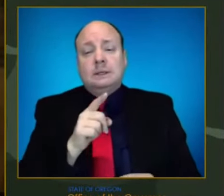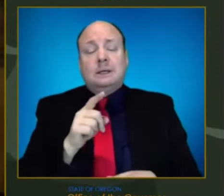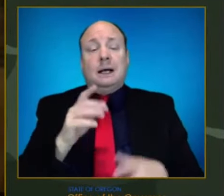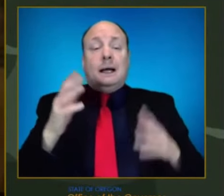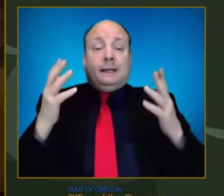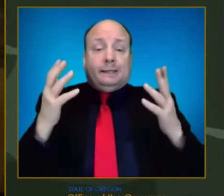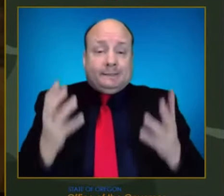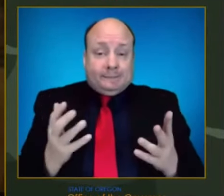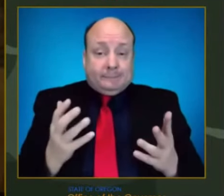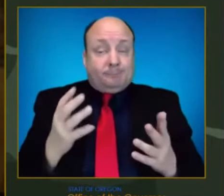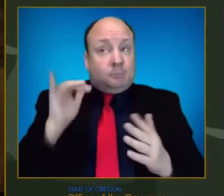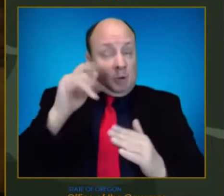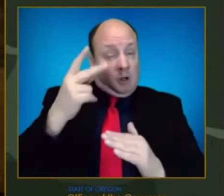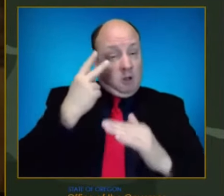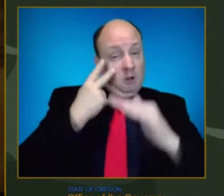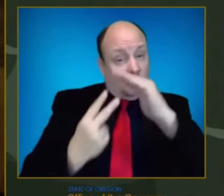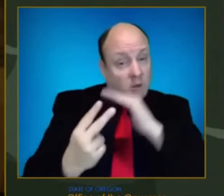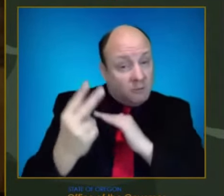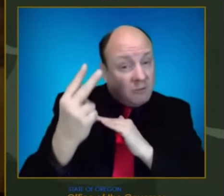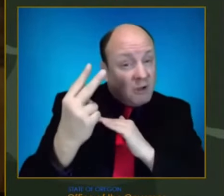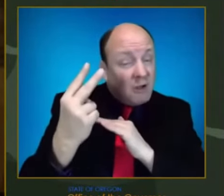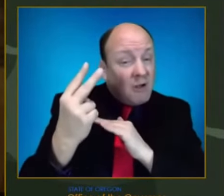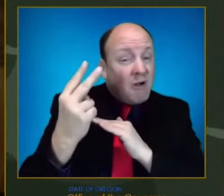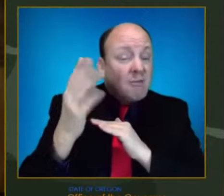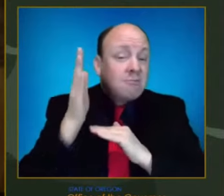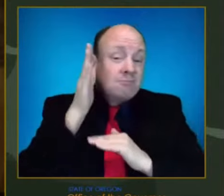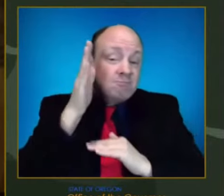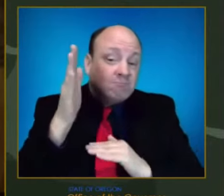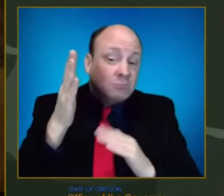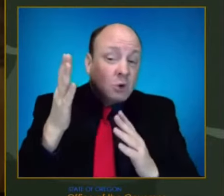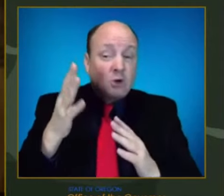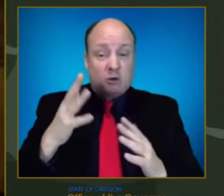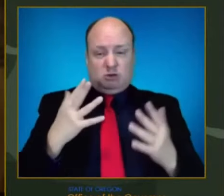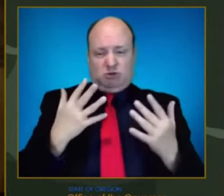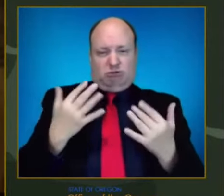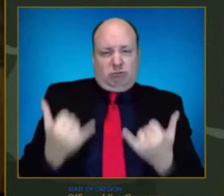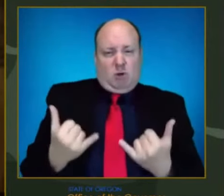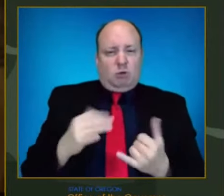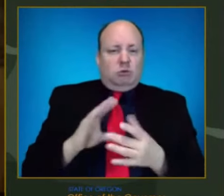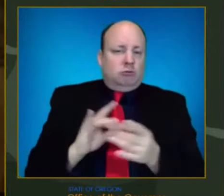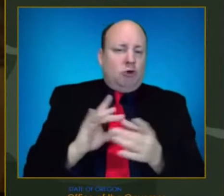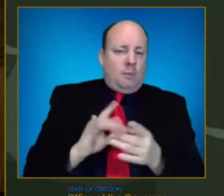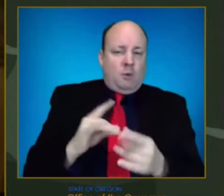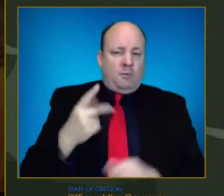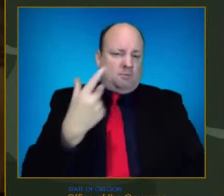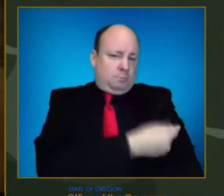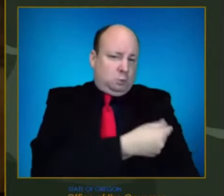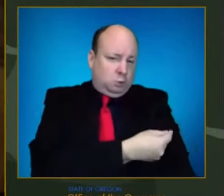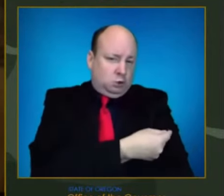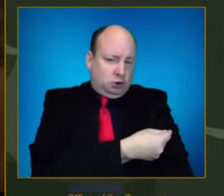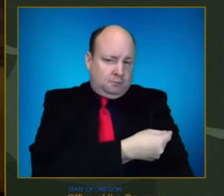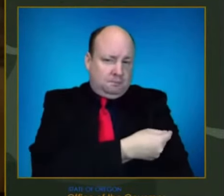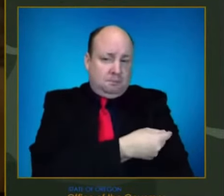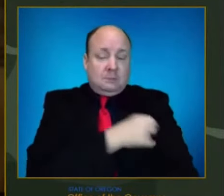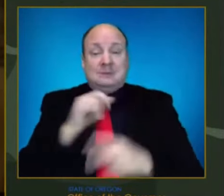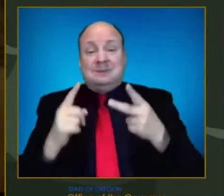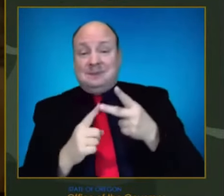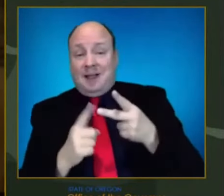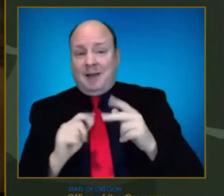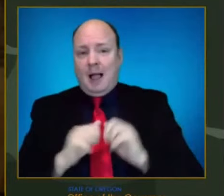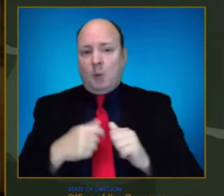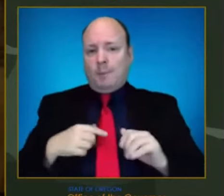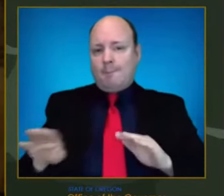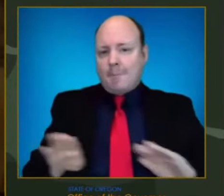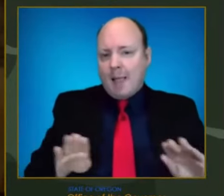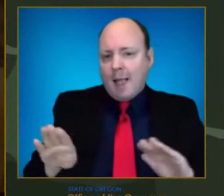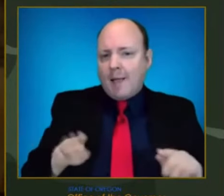is, you know, even with some behavior and some boosting, we're seeing around 2,000. There was a previous version, actually, that showed